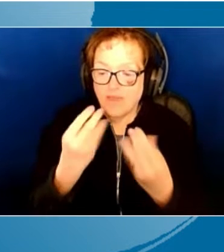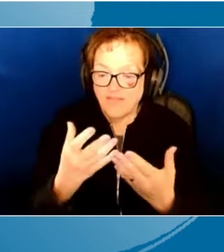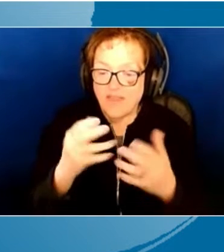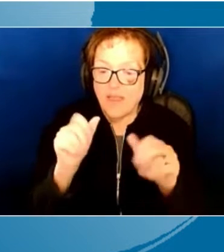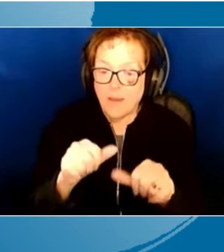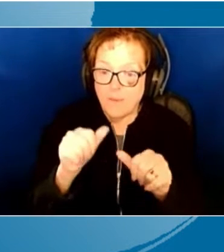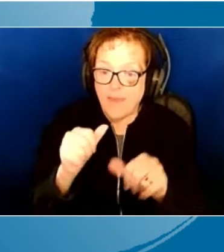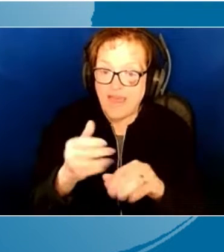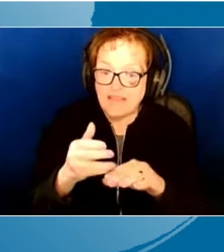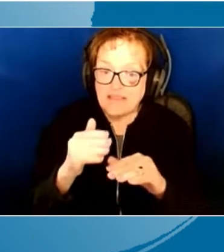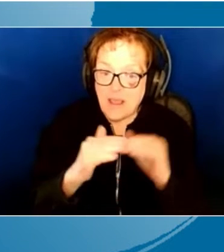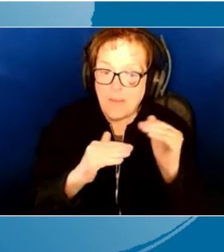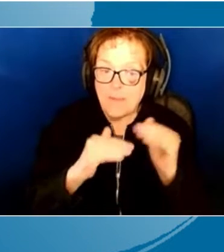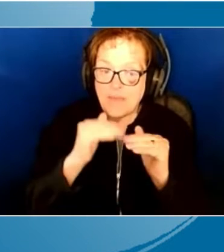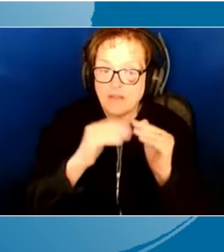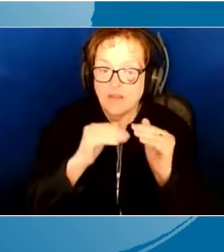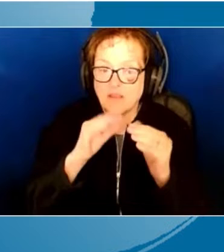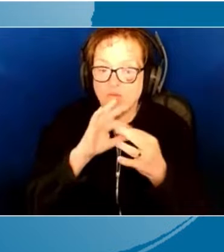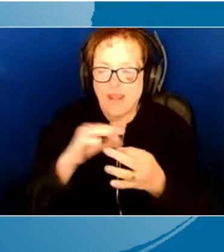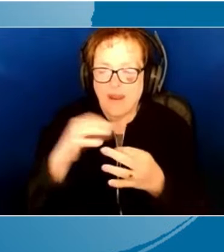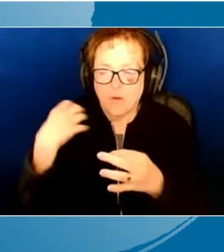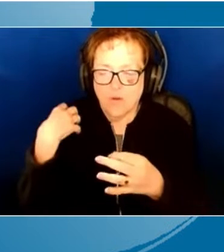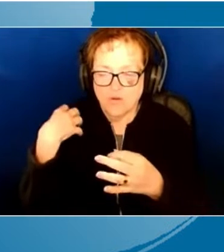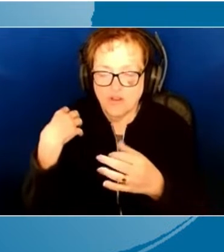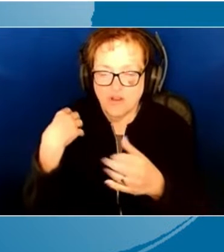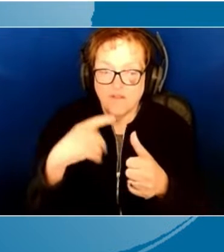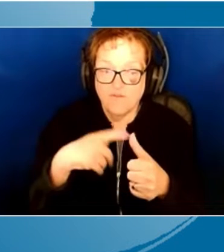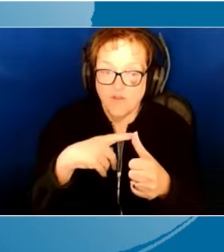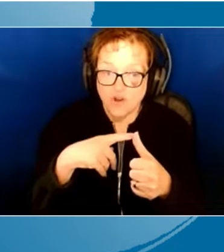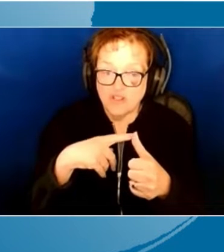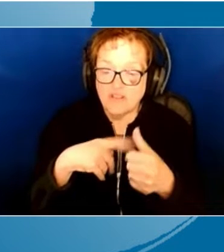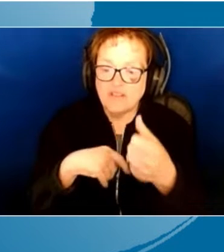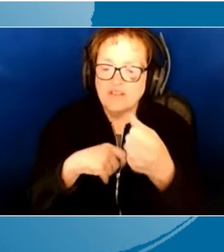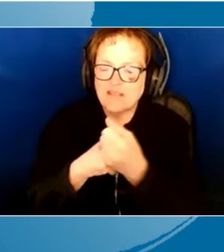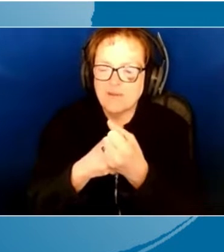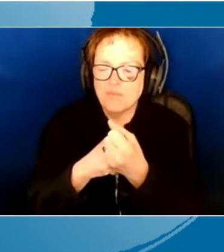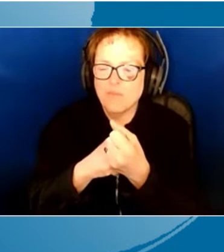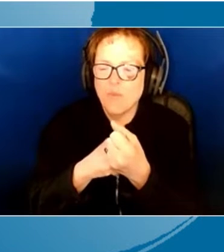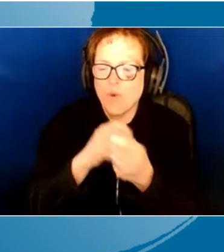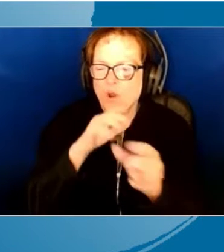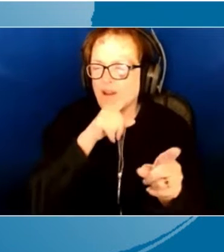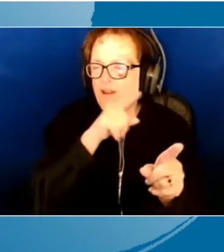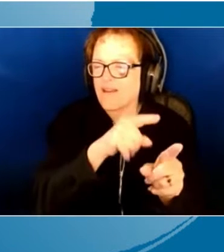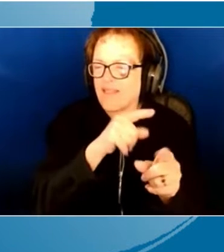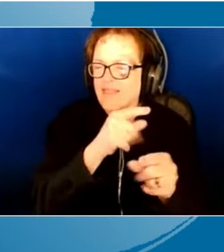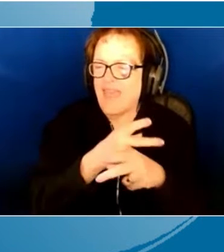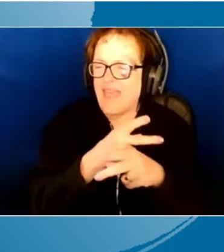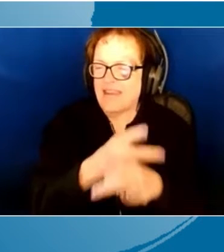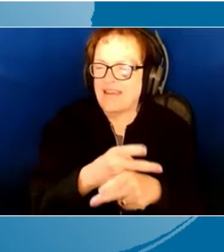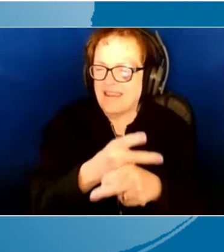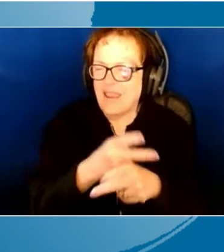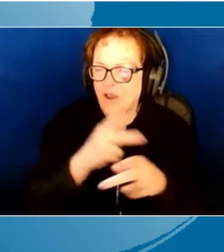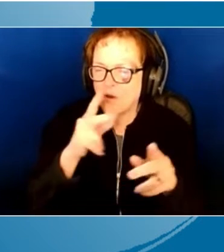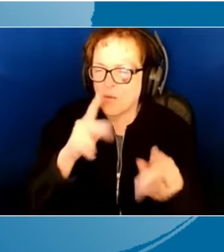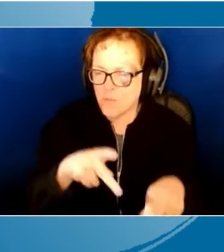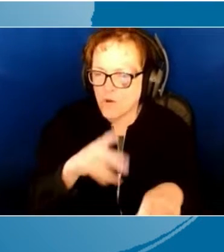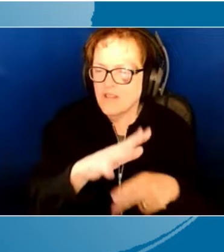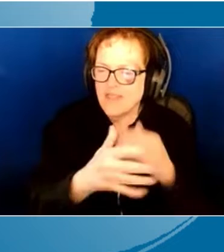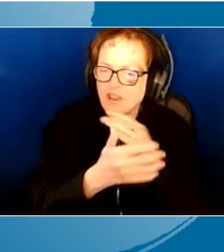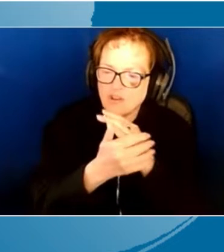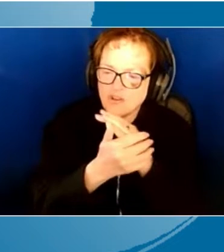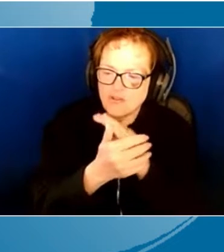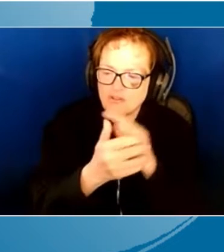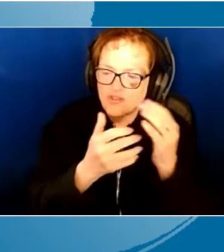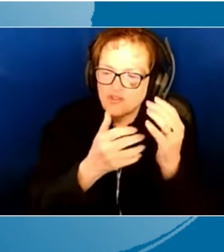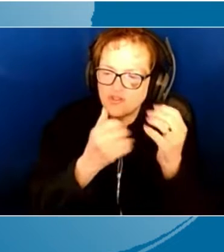that ties with coaching. First, we support the caregiver strengths and abilities. They're already doing something. They're